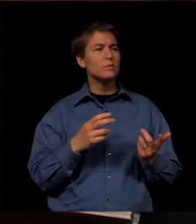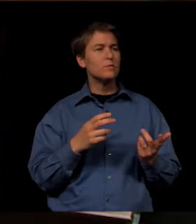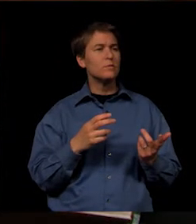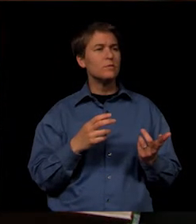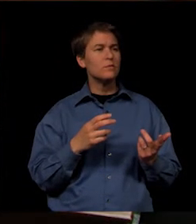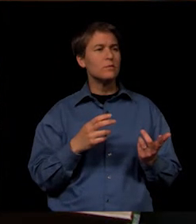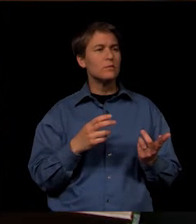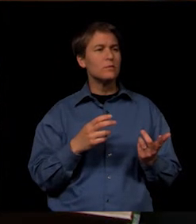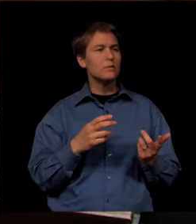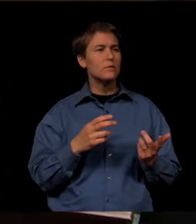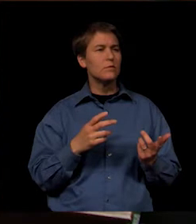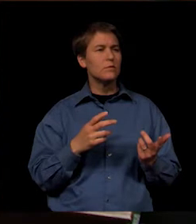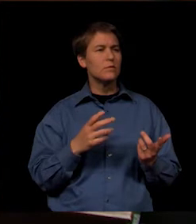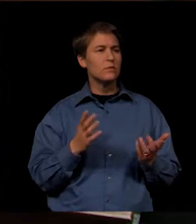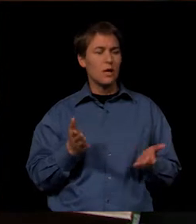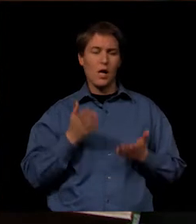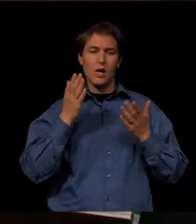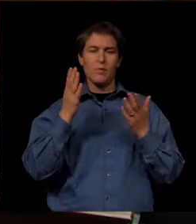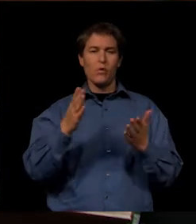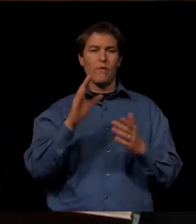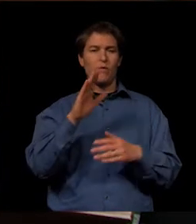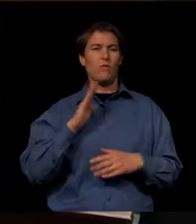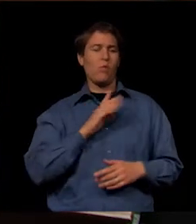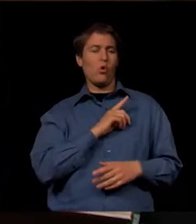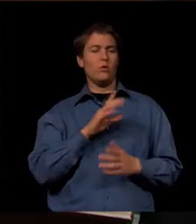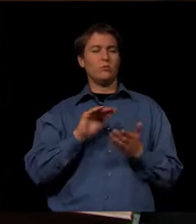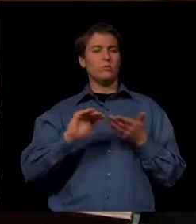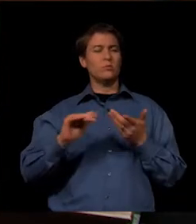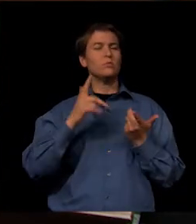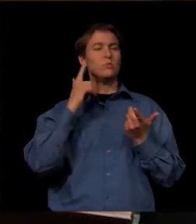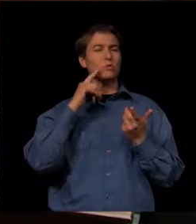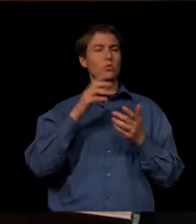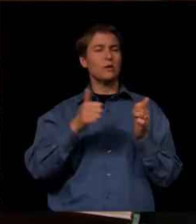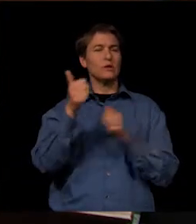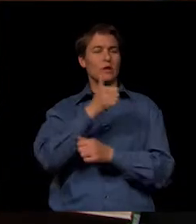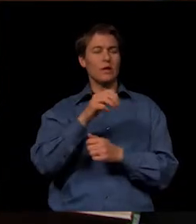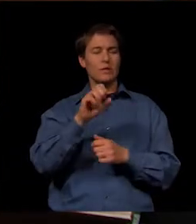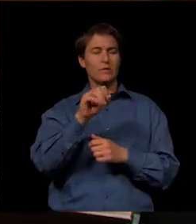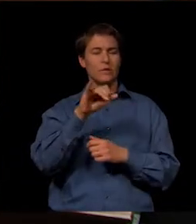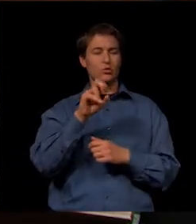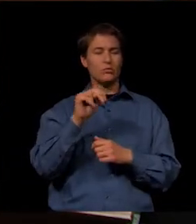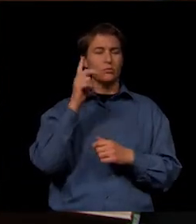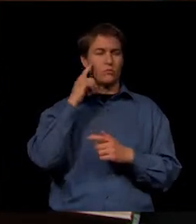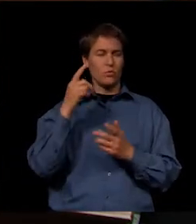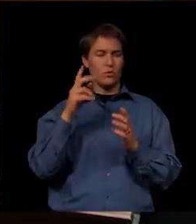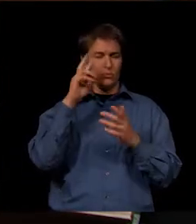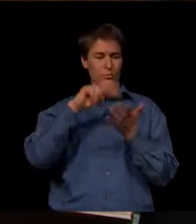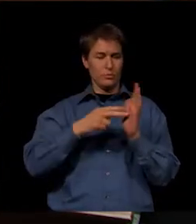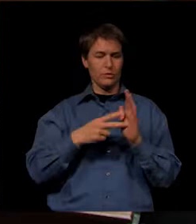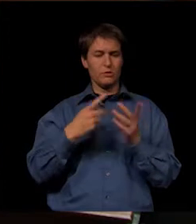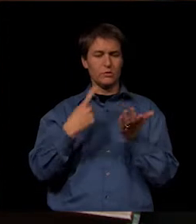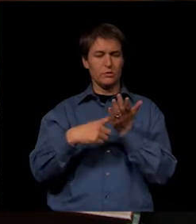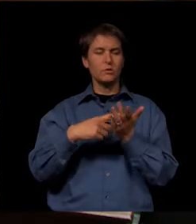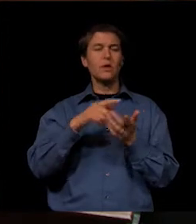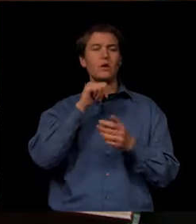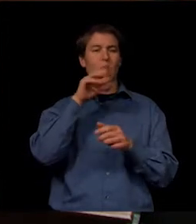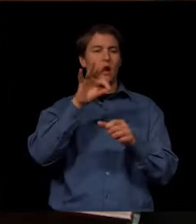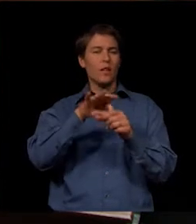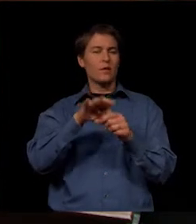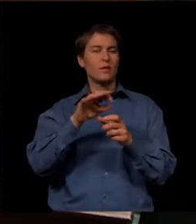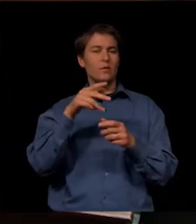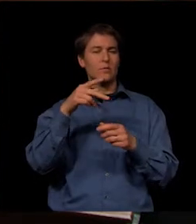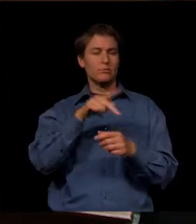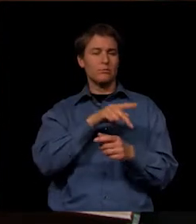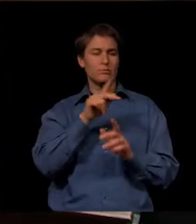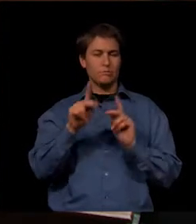I move the board adjourn to executive session for the purpose of discussing personnel matters of non-elected personnel and discussing matters related to employer